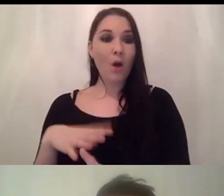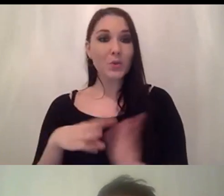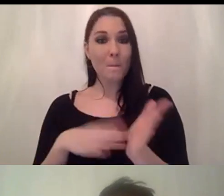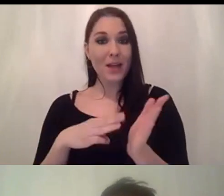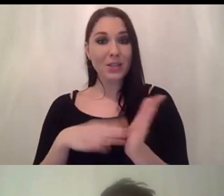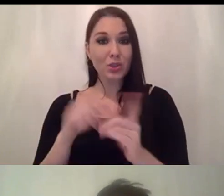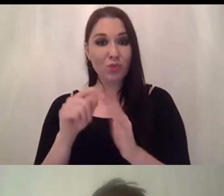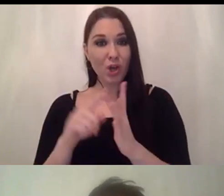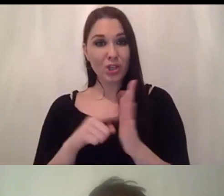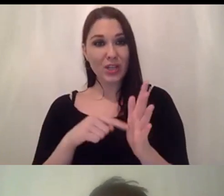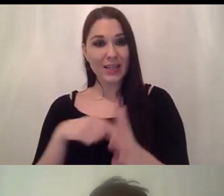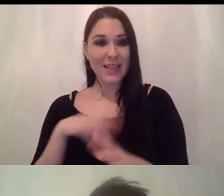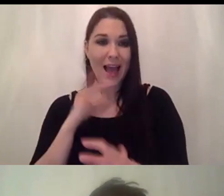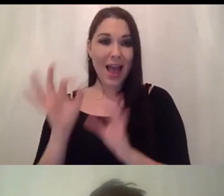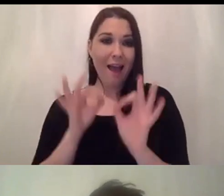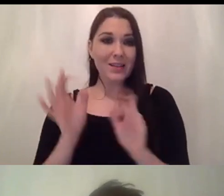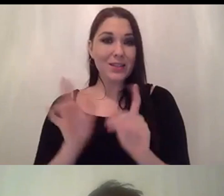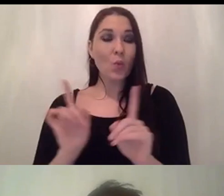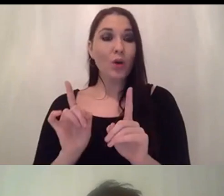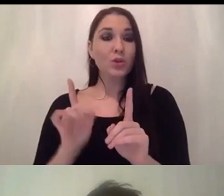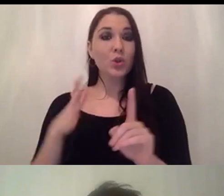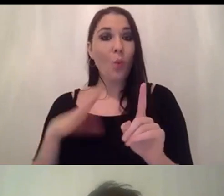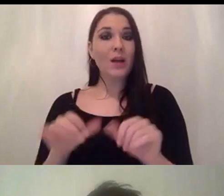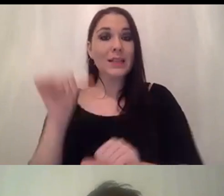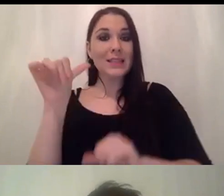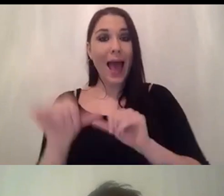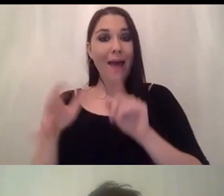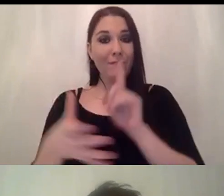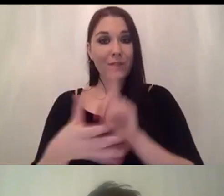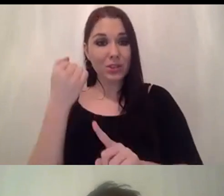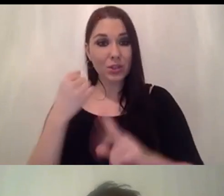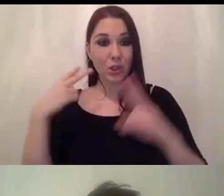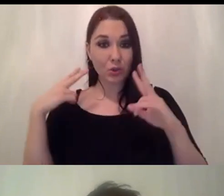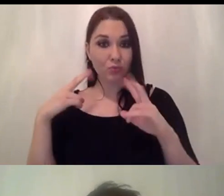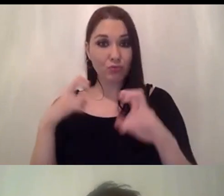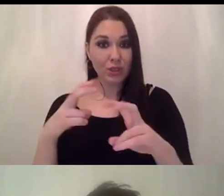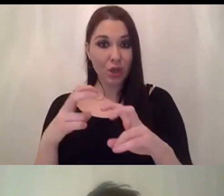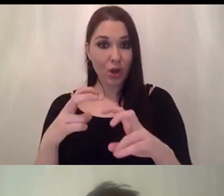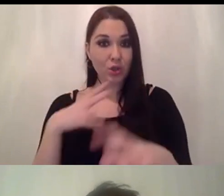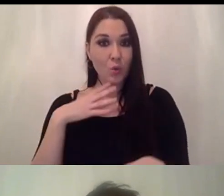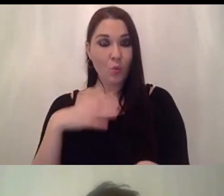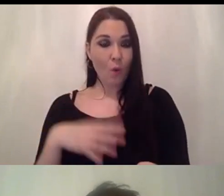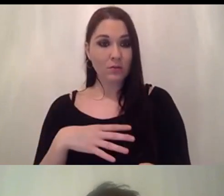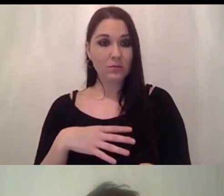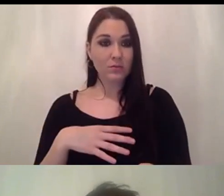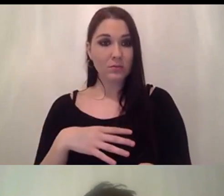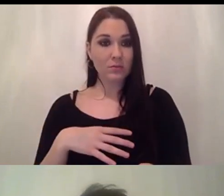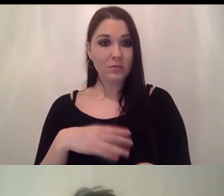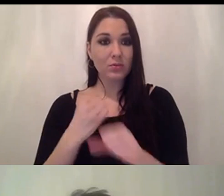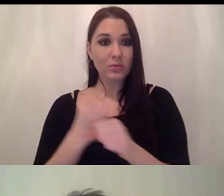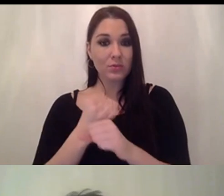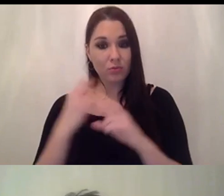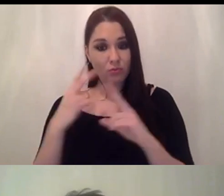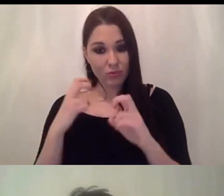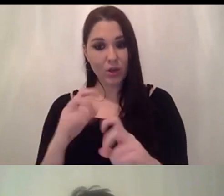ask what's you what do you want after your master's thesis do you want to do a research i mean do you want to go continue on research direction